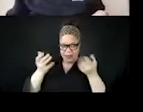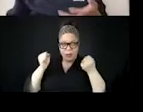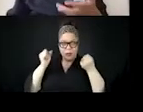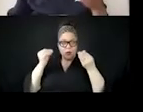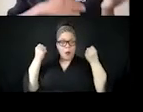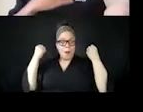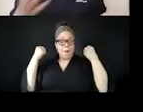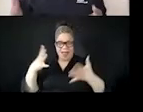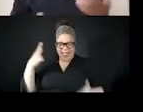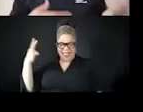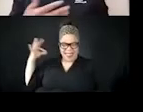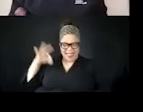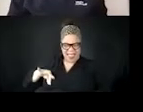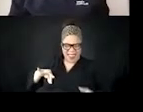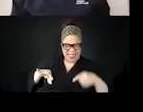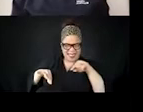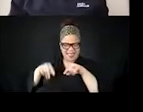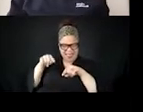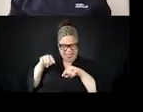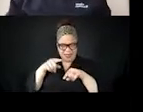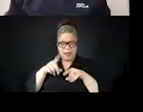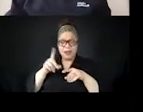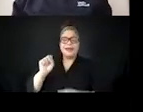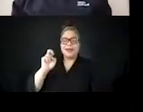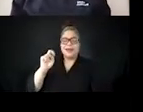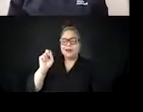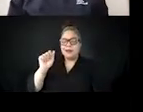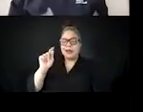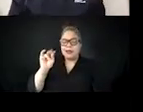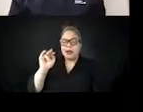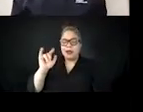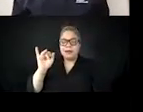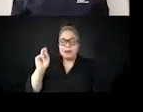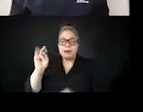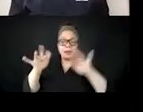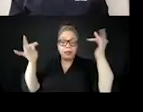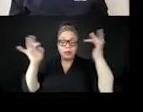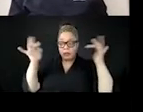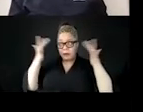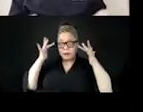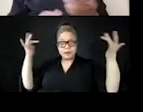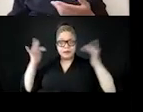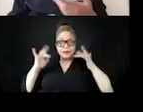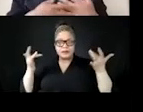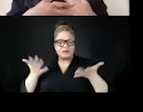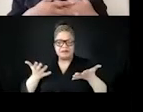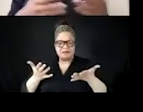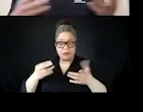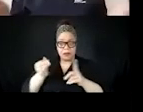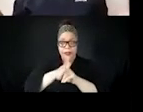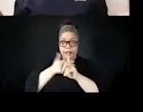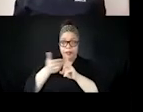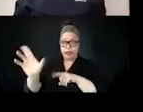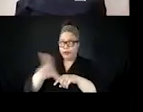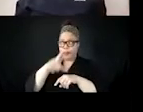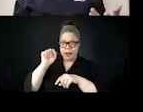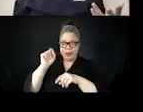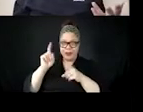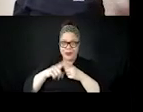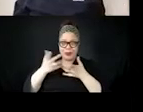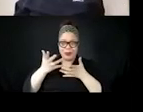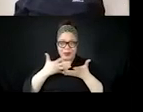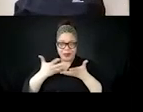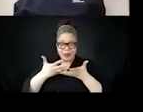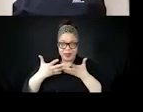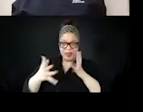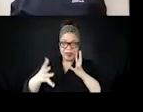uh, with swaying the U S to engage in that arena, um, which obviously had impacts that ripple even